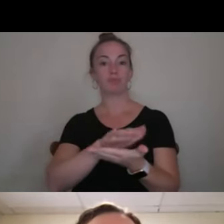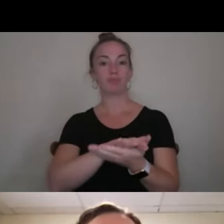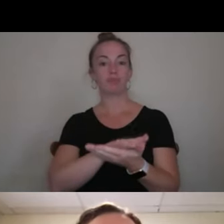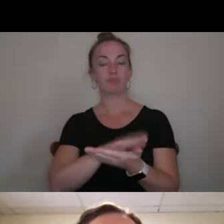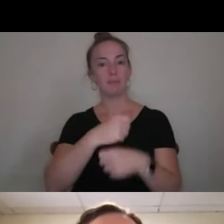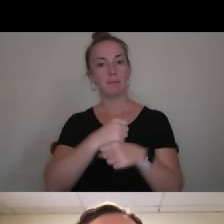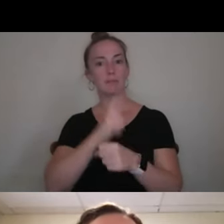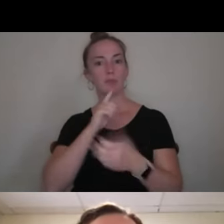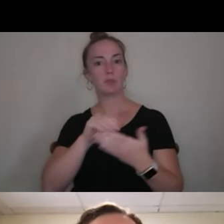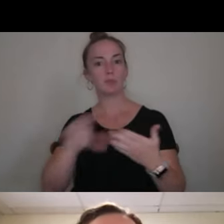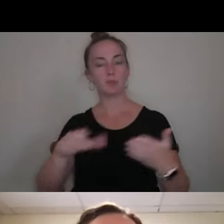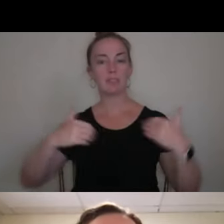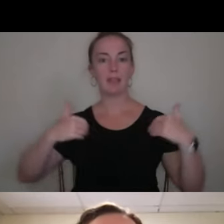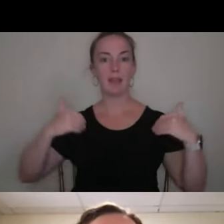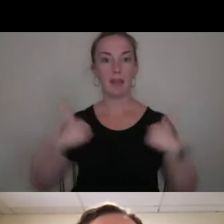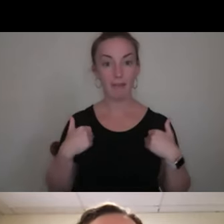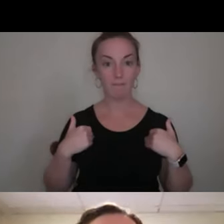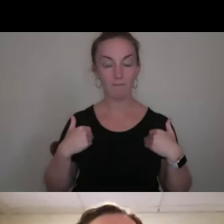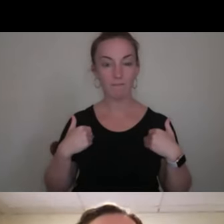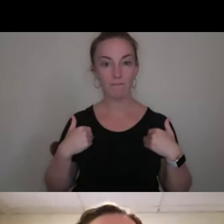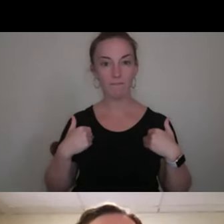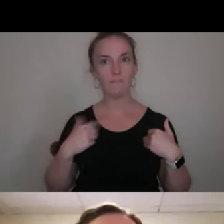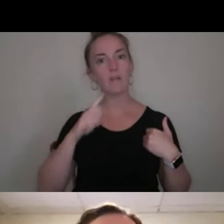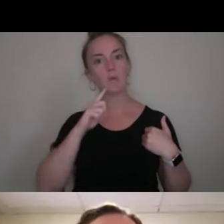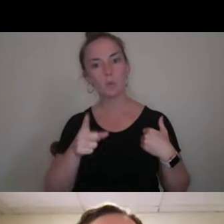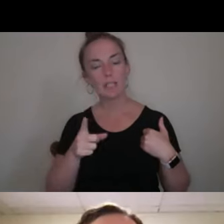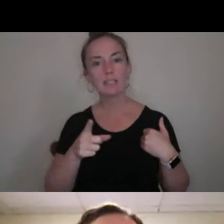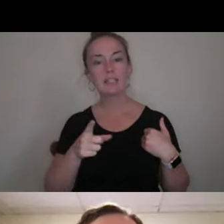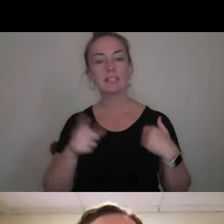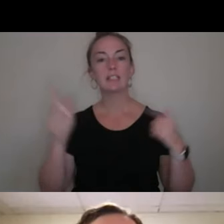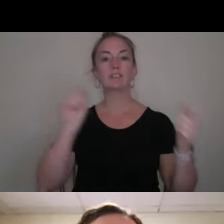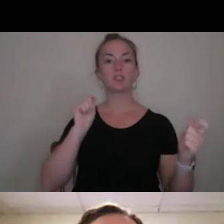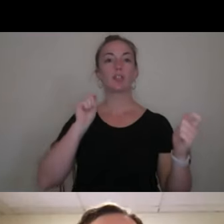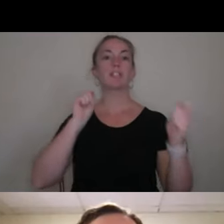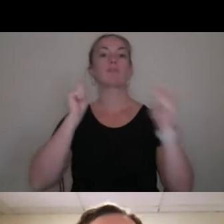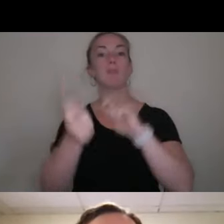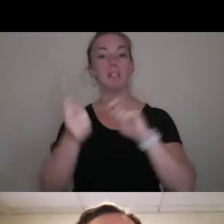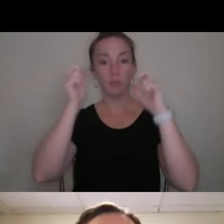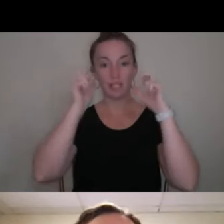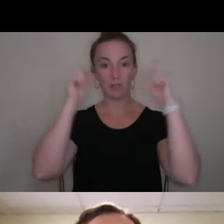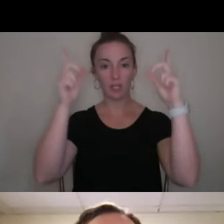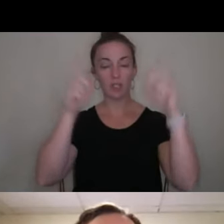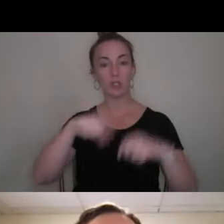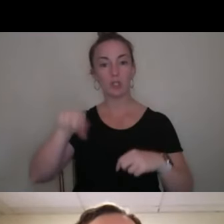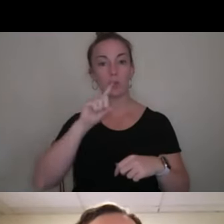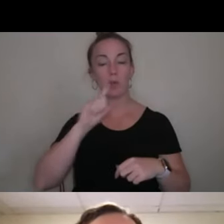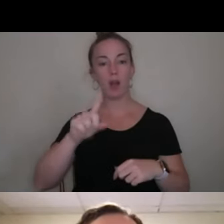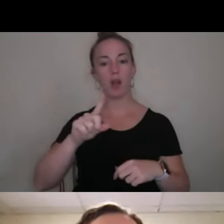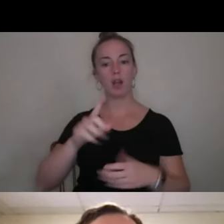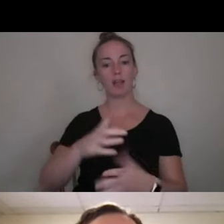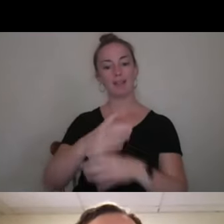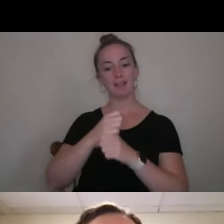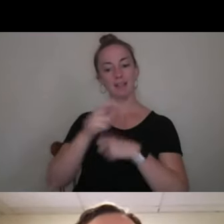sure that students have just really transformational educations that you are getting the kind of personal